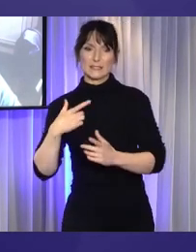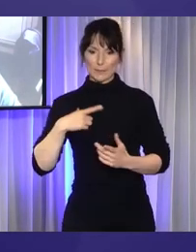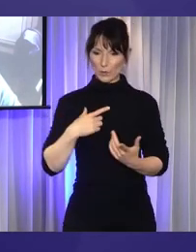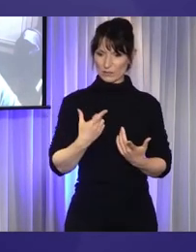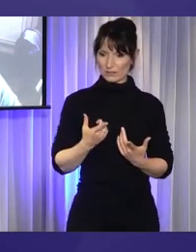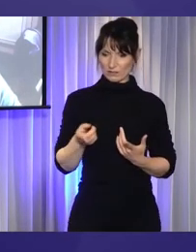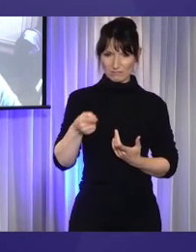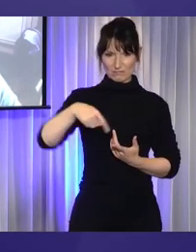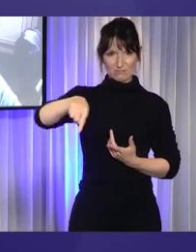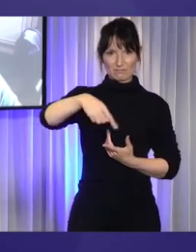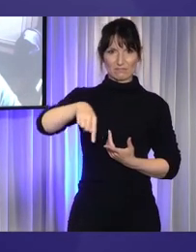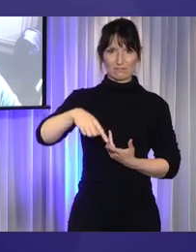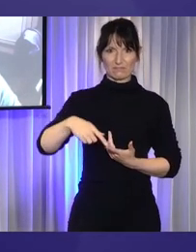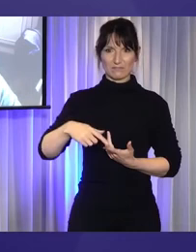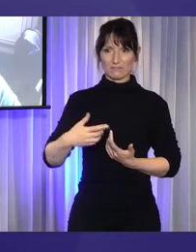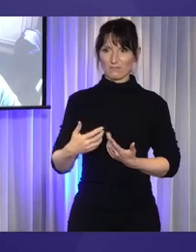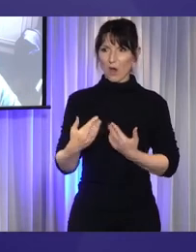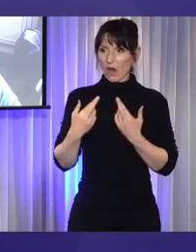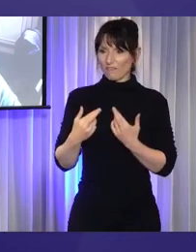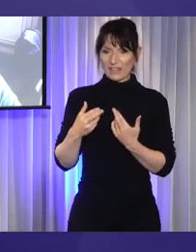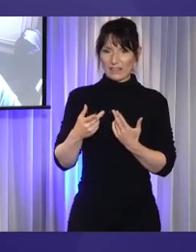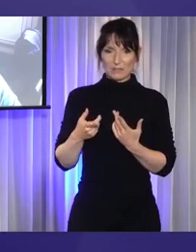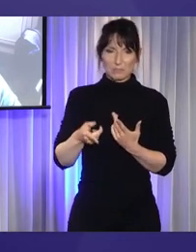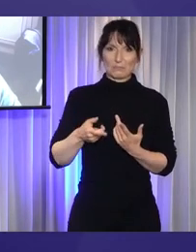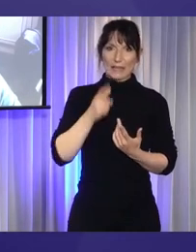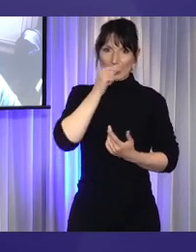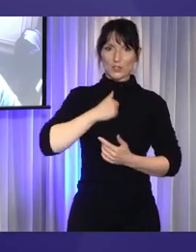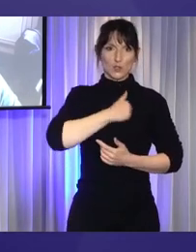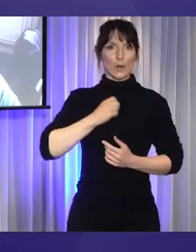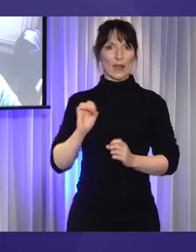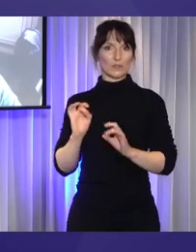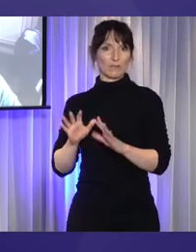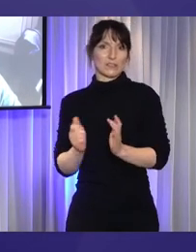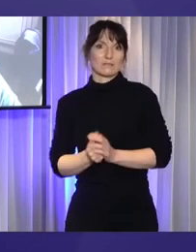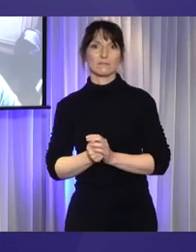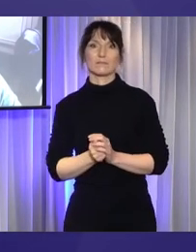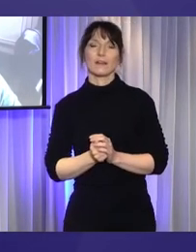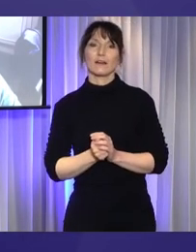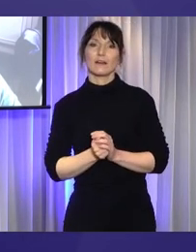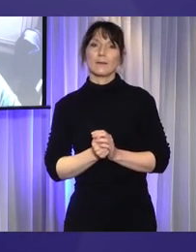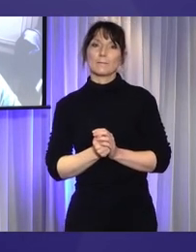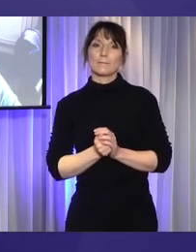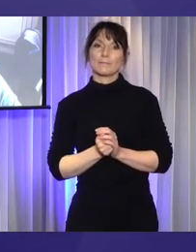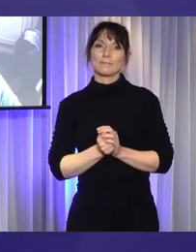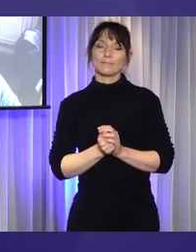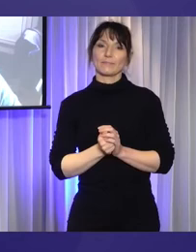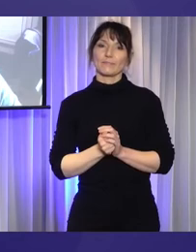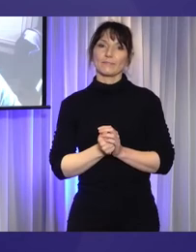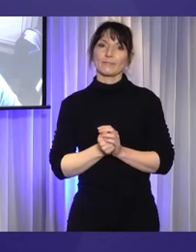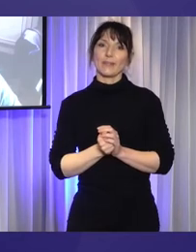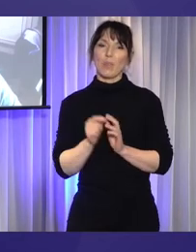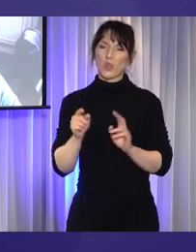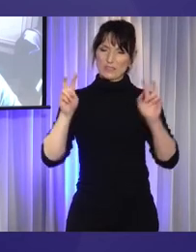hopefully something fun. And yes, they are my informal supports